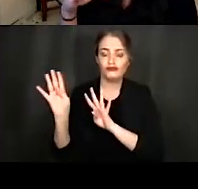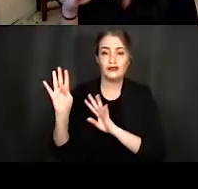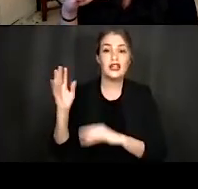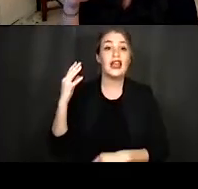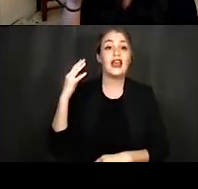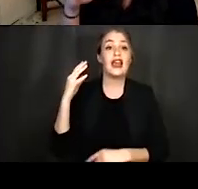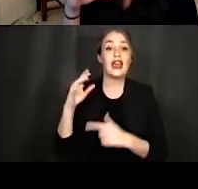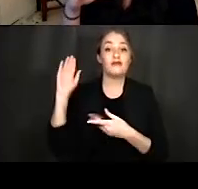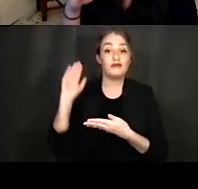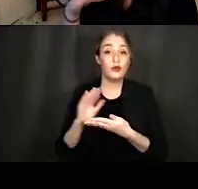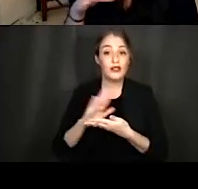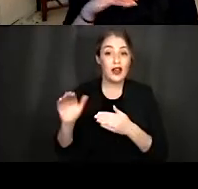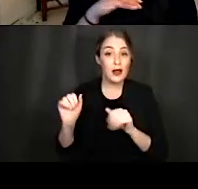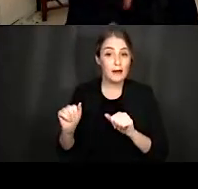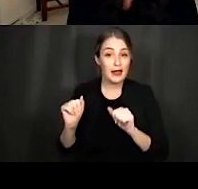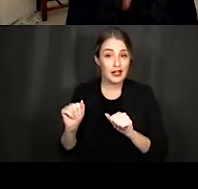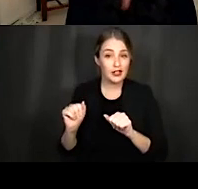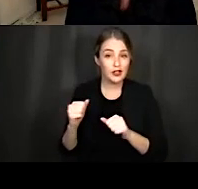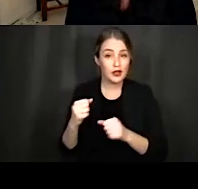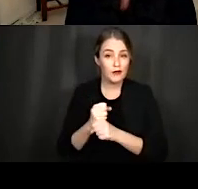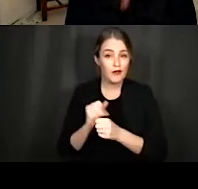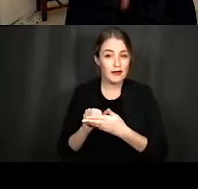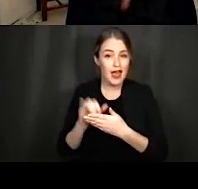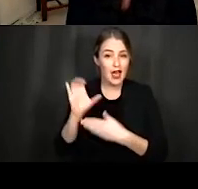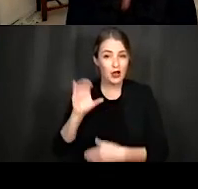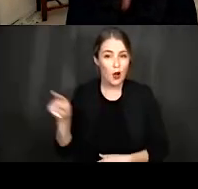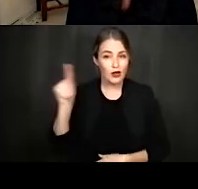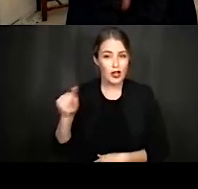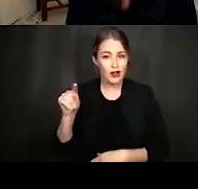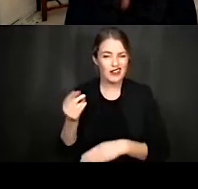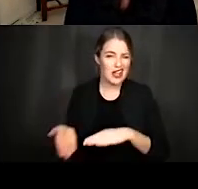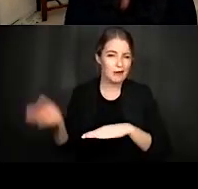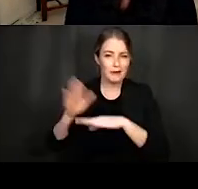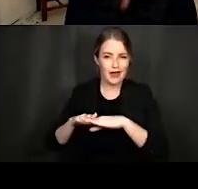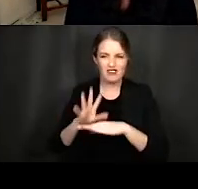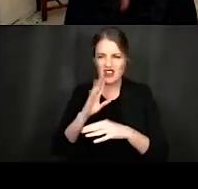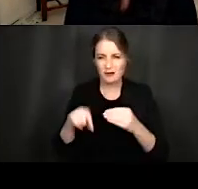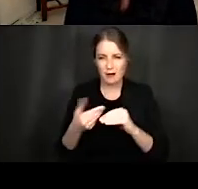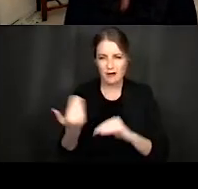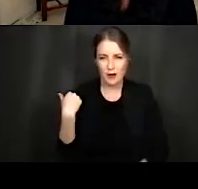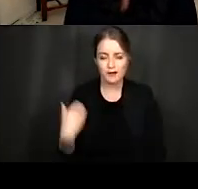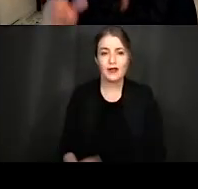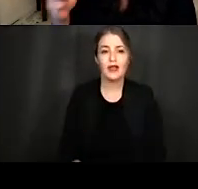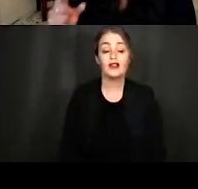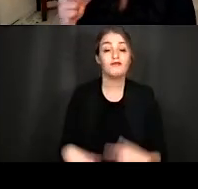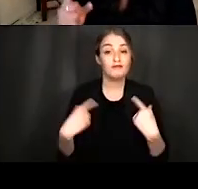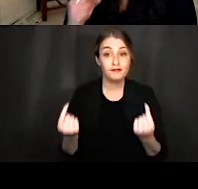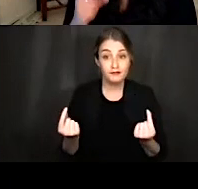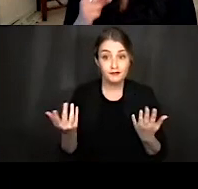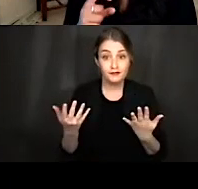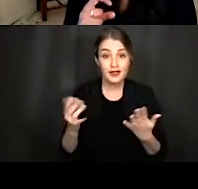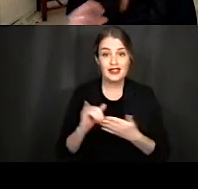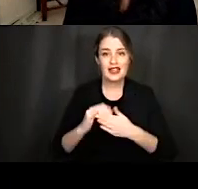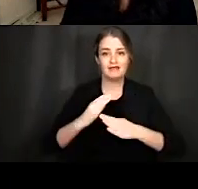their ability to perform that cochlear amplification that we spoke about earlier. What this ultimately does is inhibit